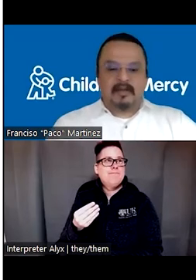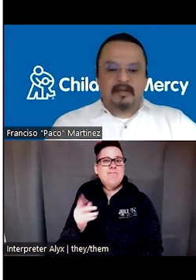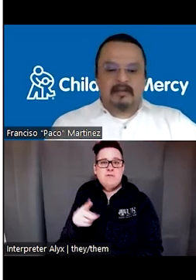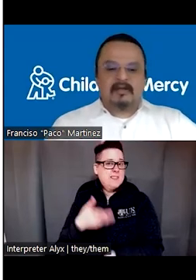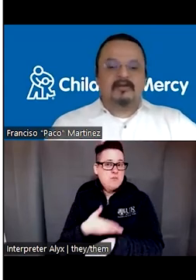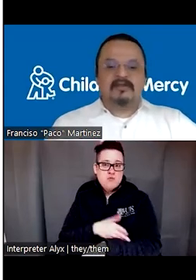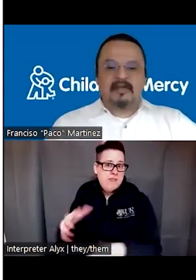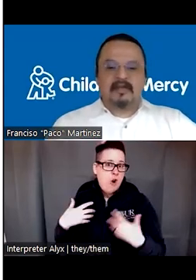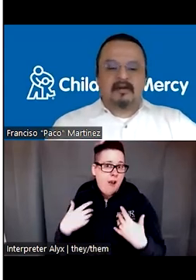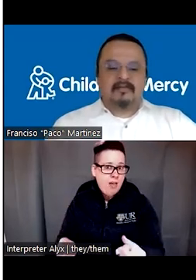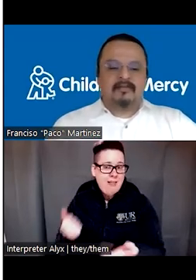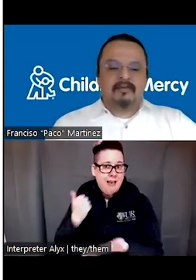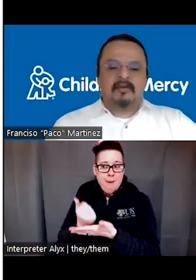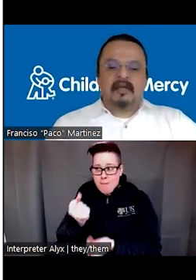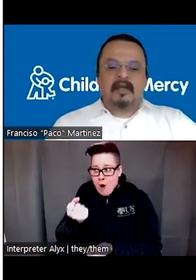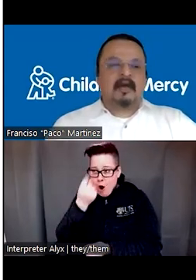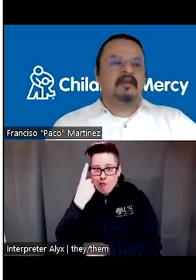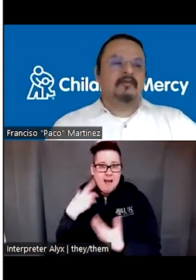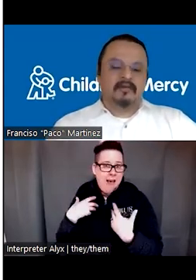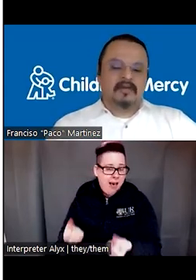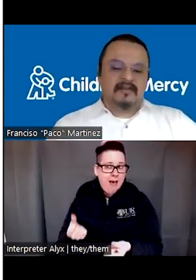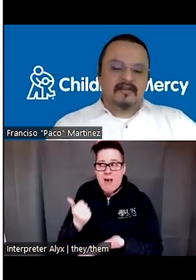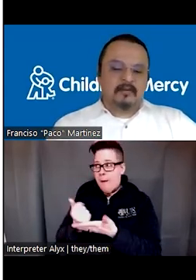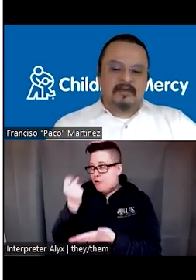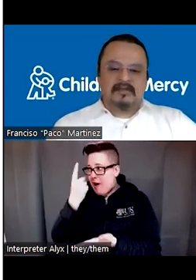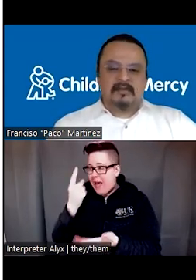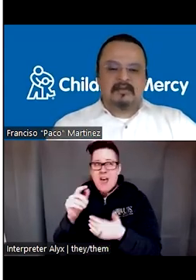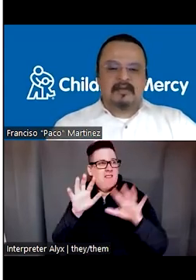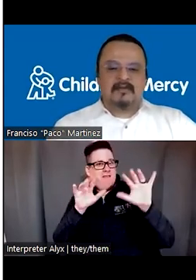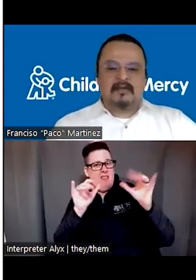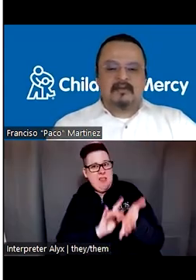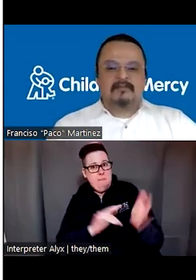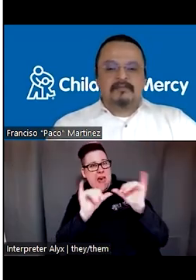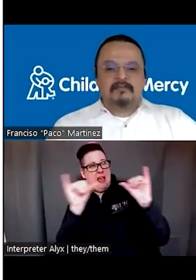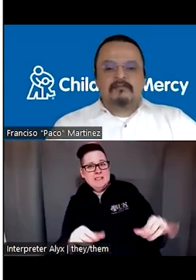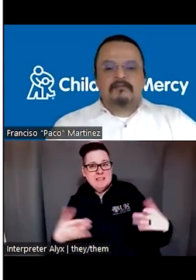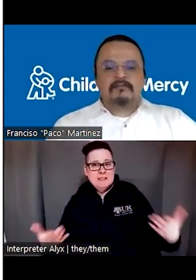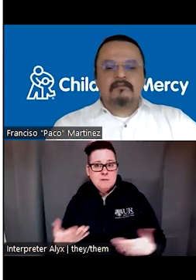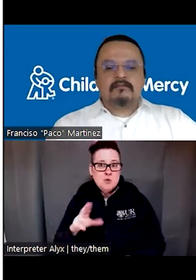improve their health and understanding of how the, the system works here in the United States.